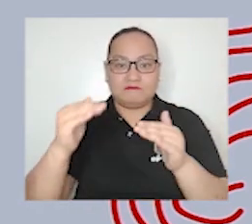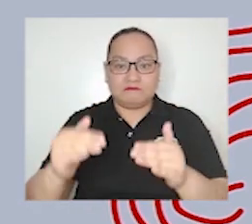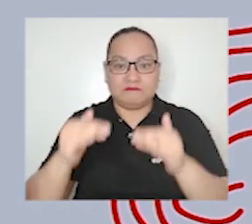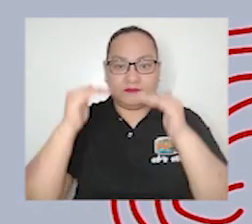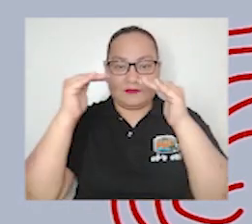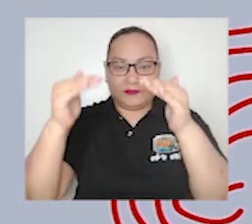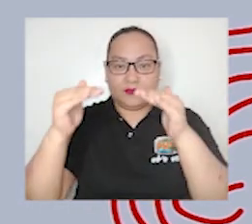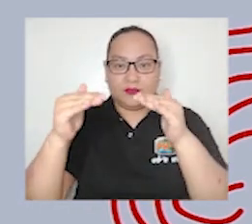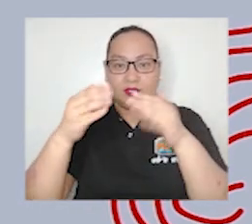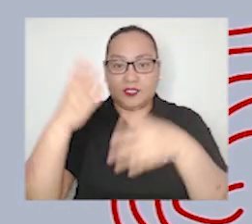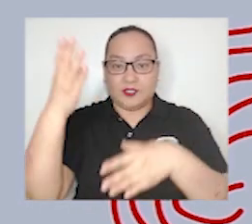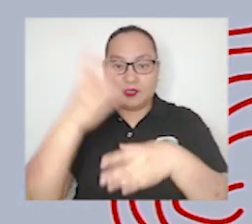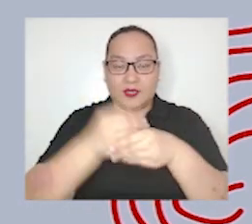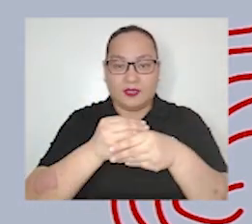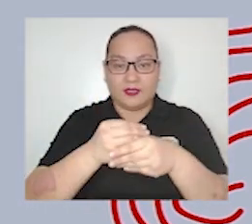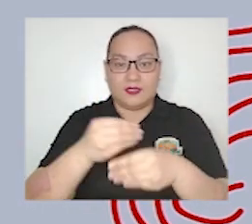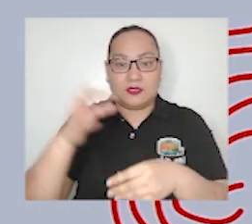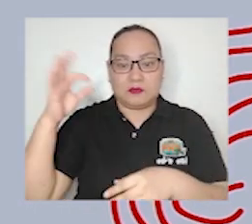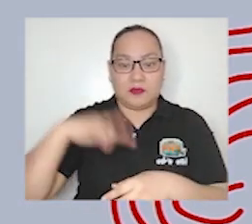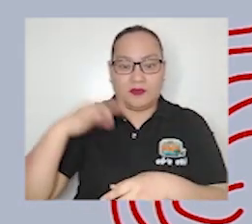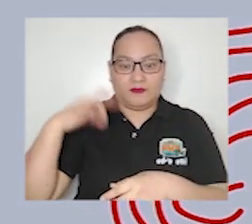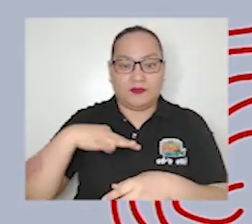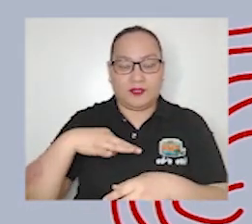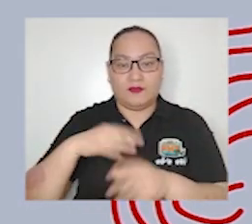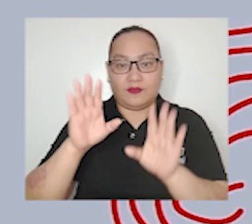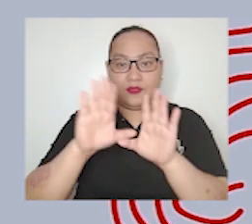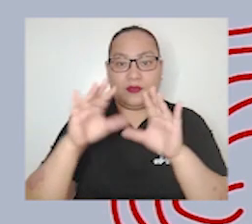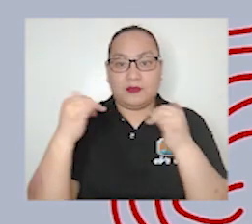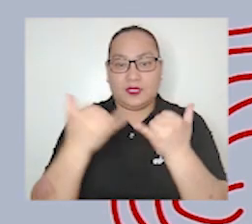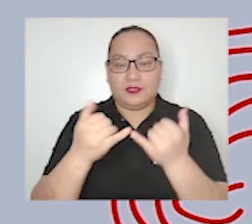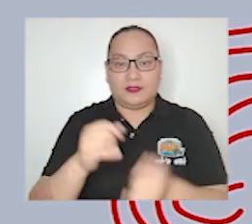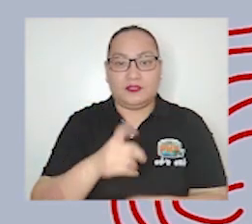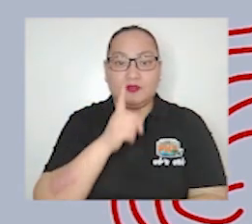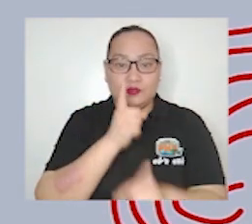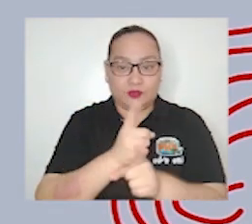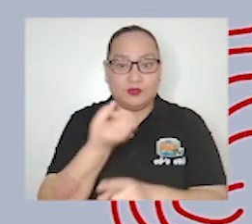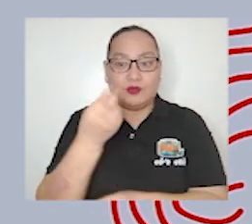profit of the company is it true or false